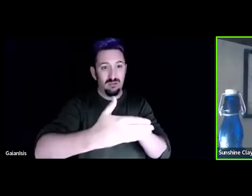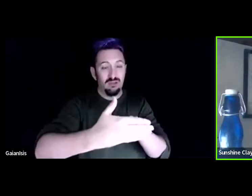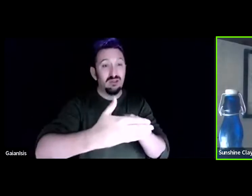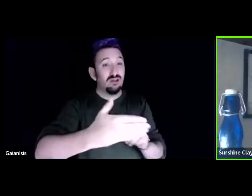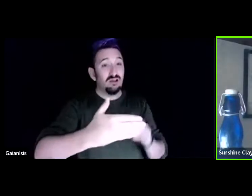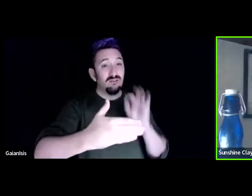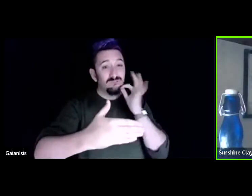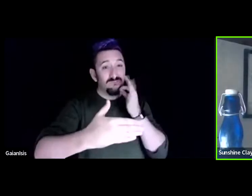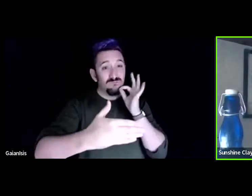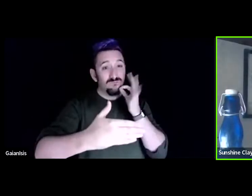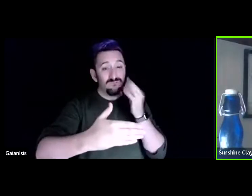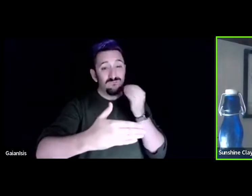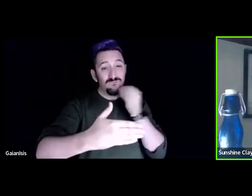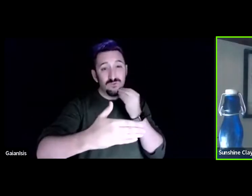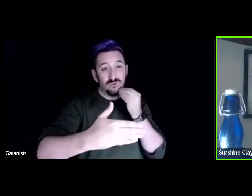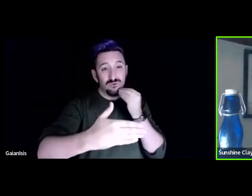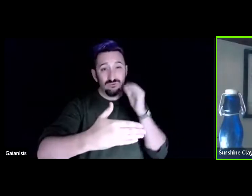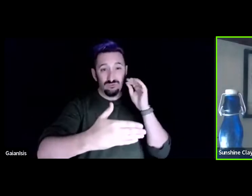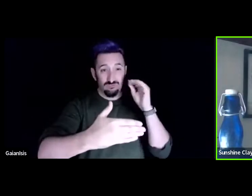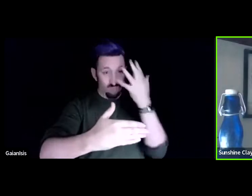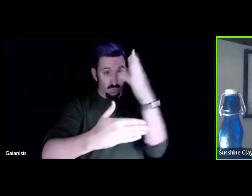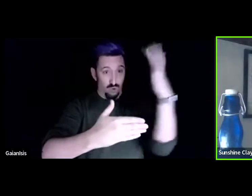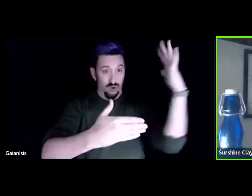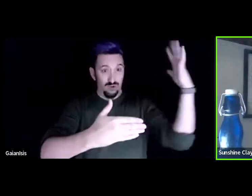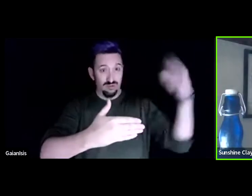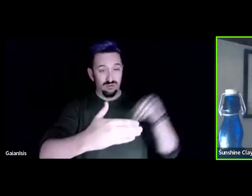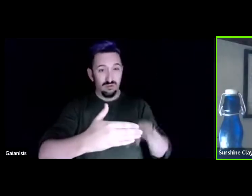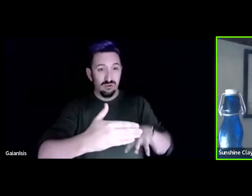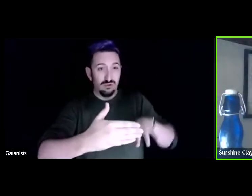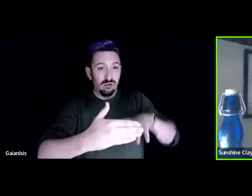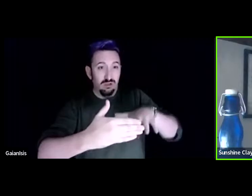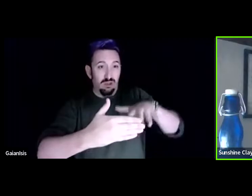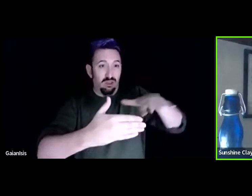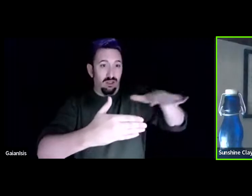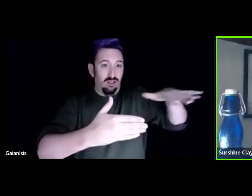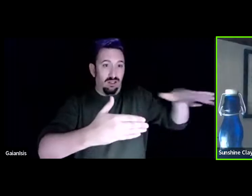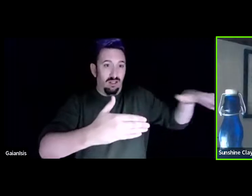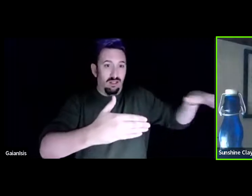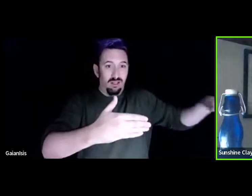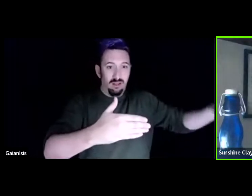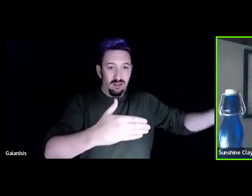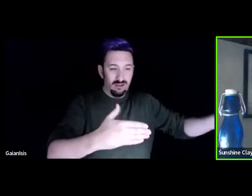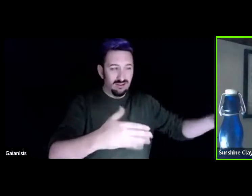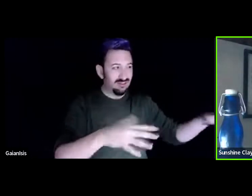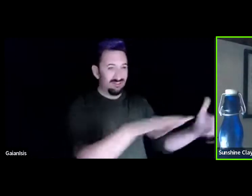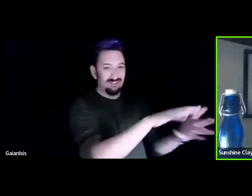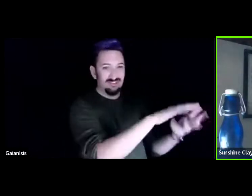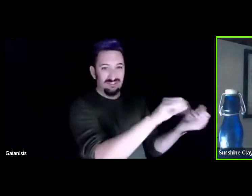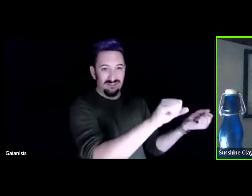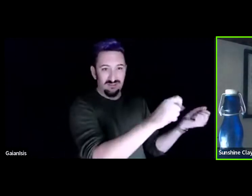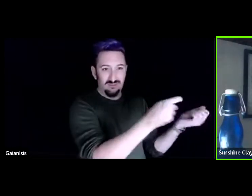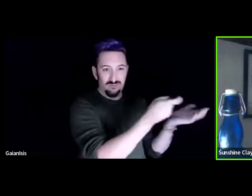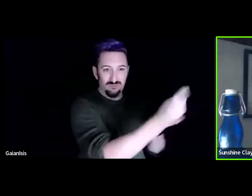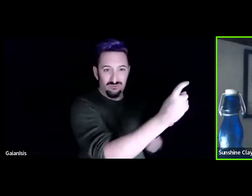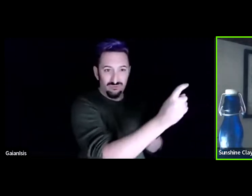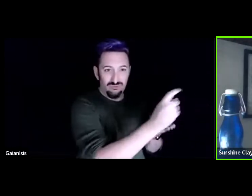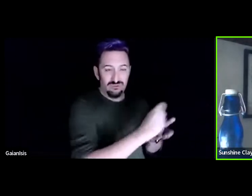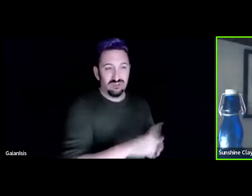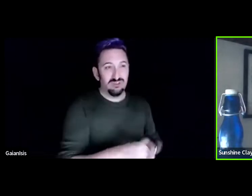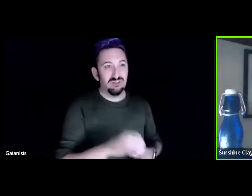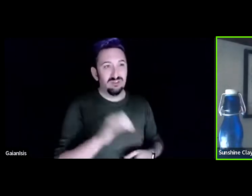that created a disconnect to our health and the land that provided all the nutrients